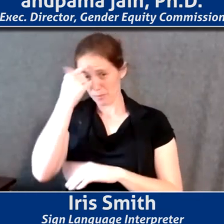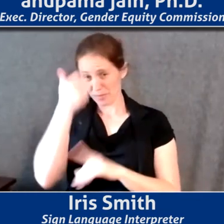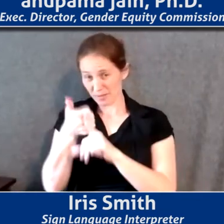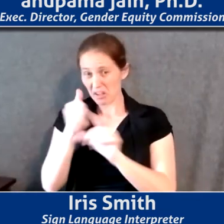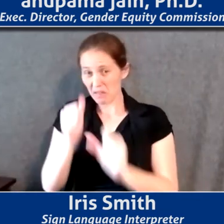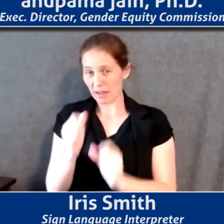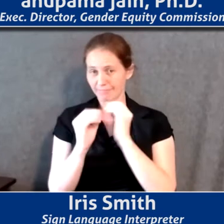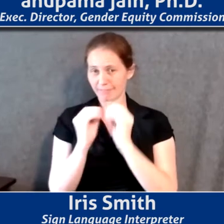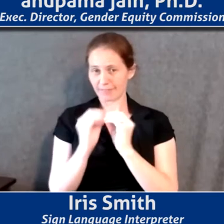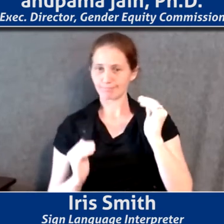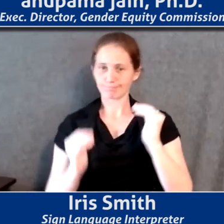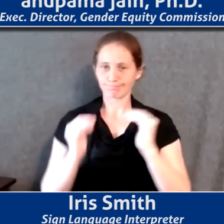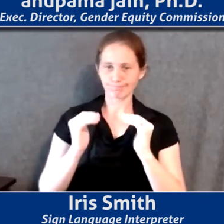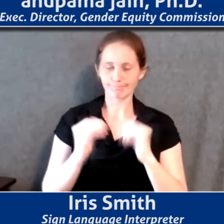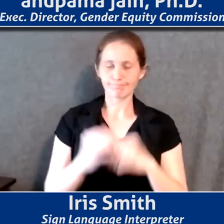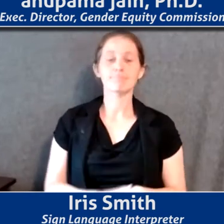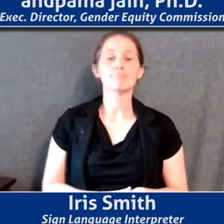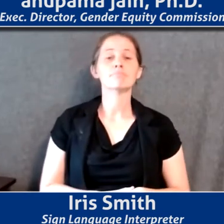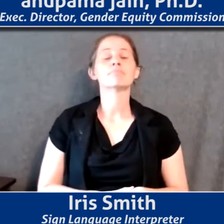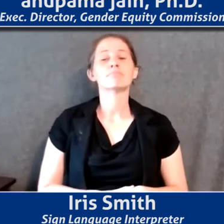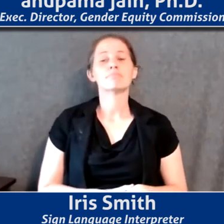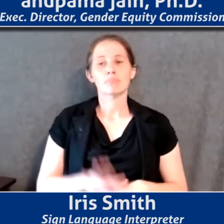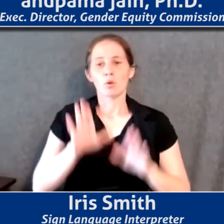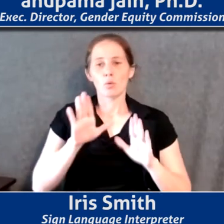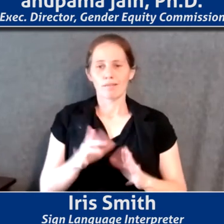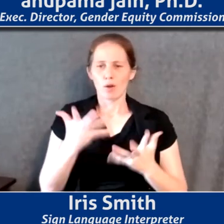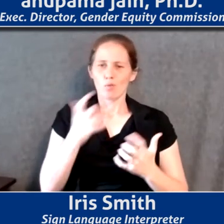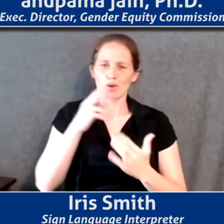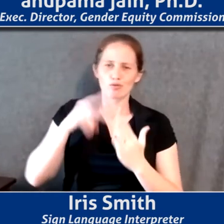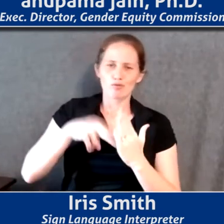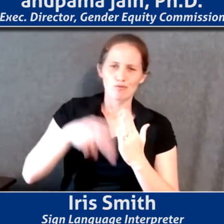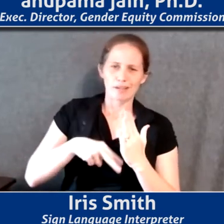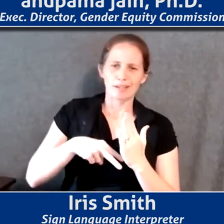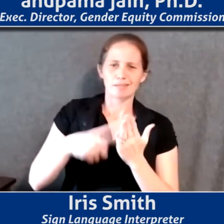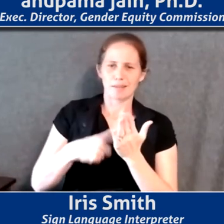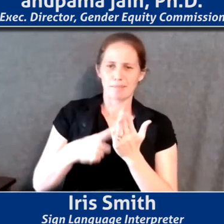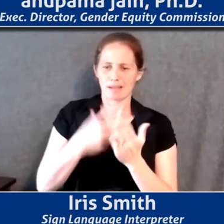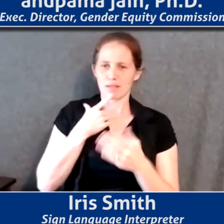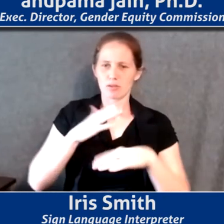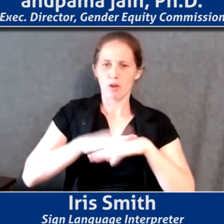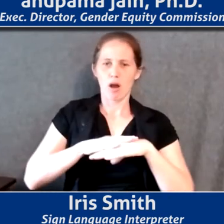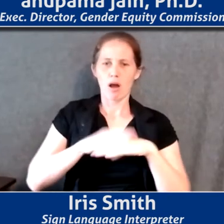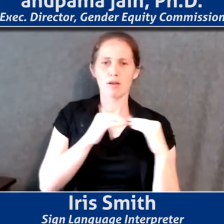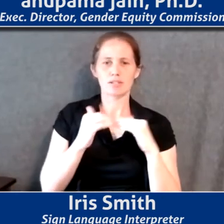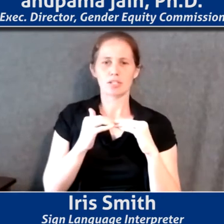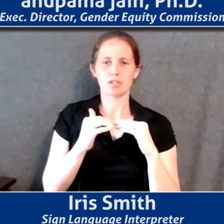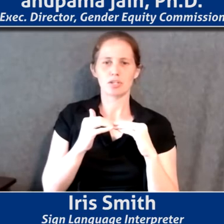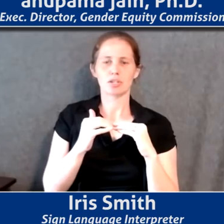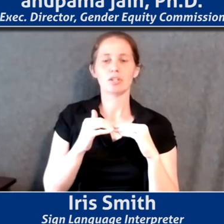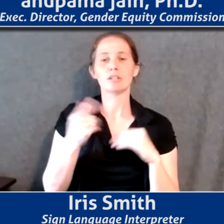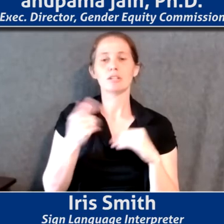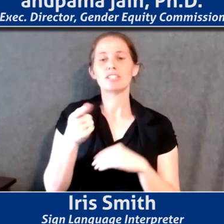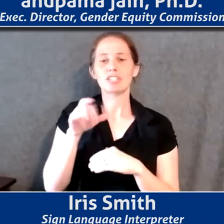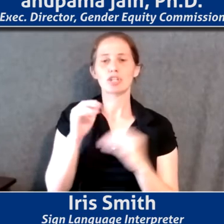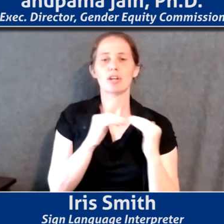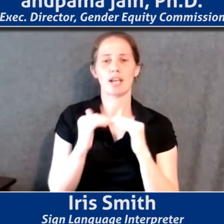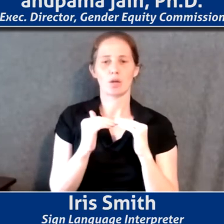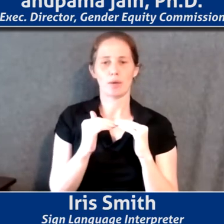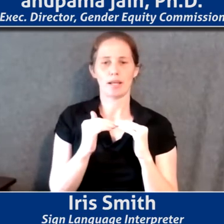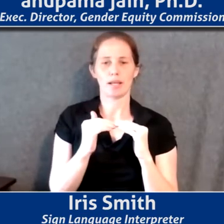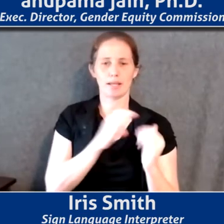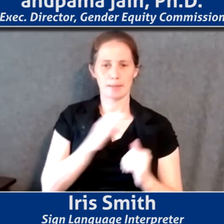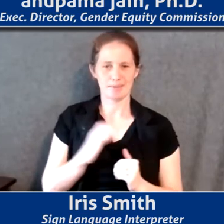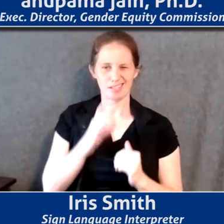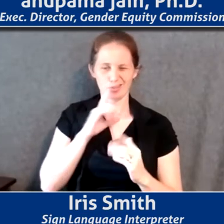Wonderful. Anu, I'd like to read very quickly something that's on the Gender Equity Commission site for the city as a way to begin the